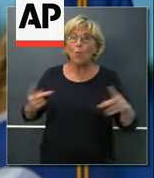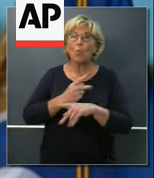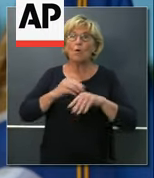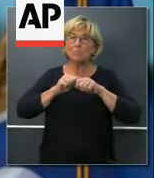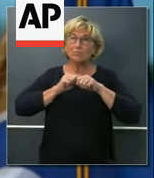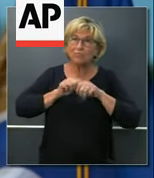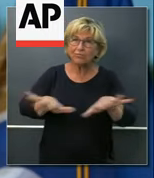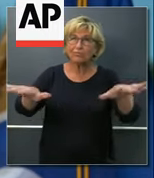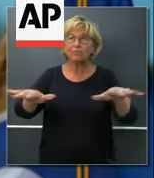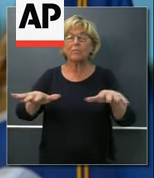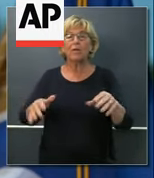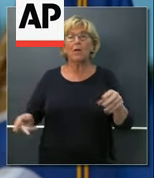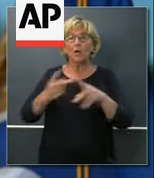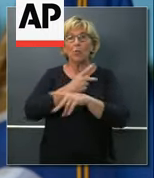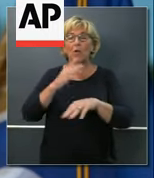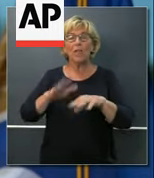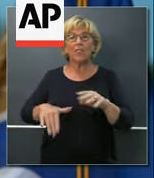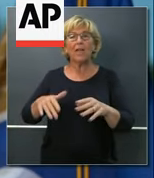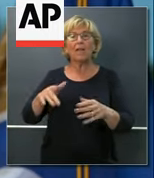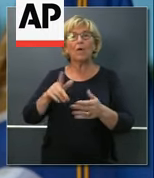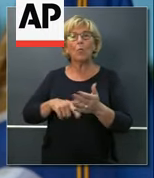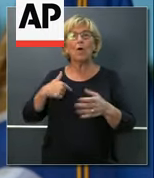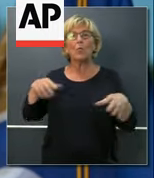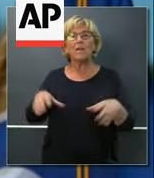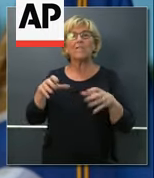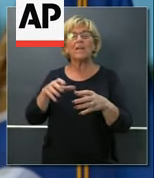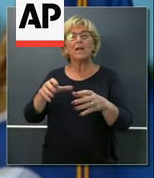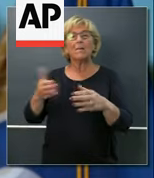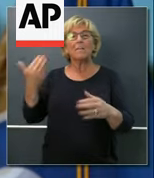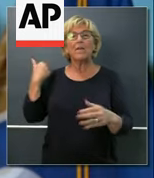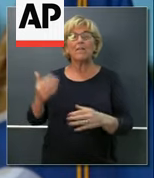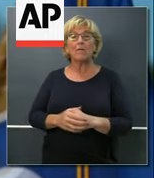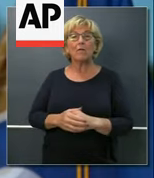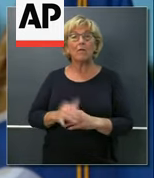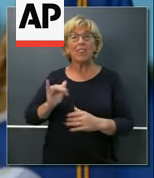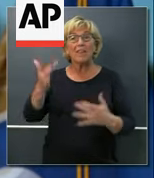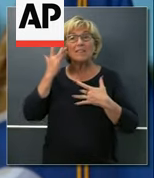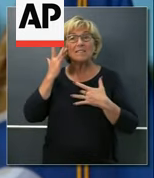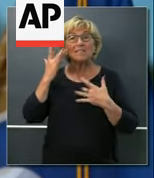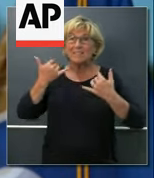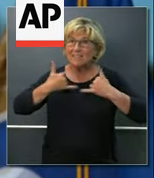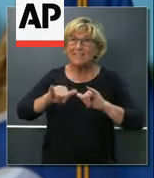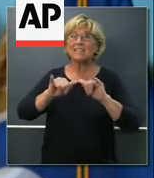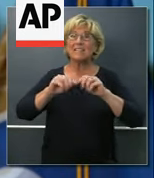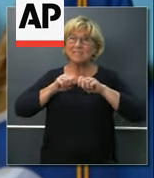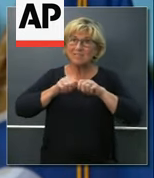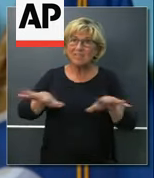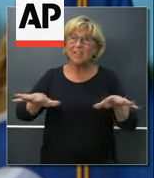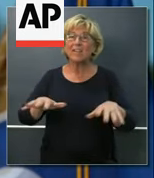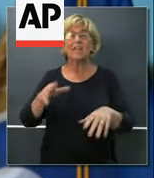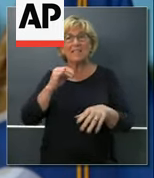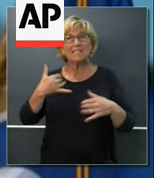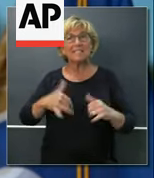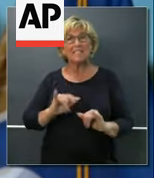of the good work and progress that you've made. And that can happen like this. Virus has not gone away. Its virulence is still as acute.